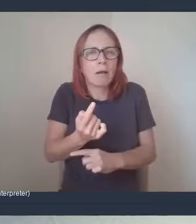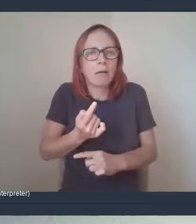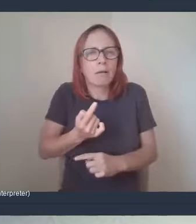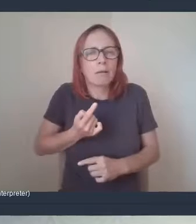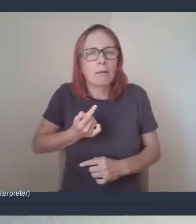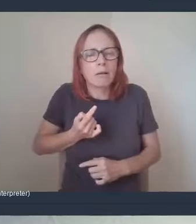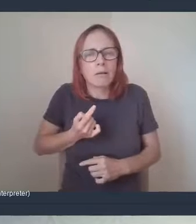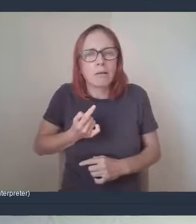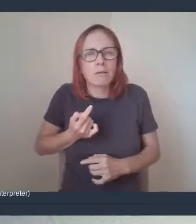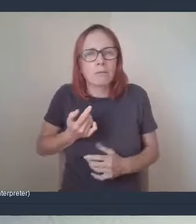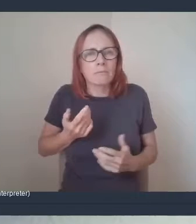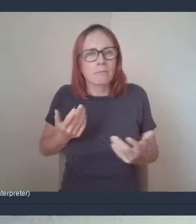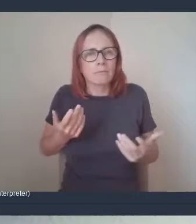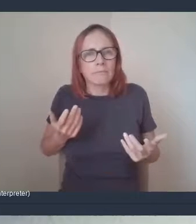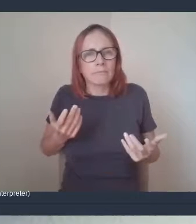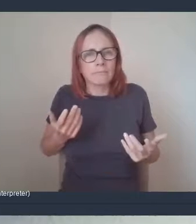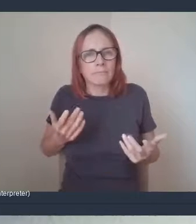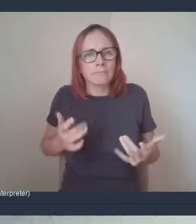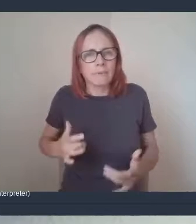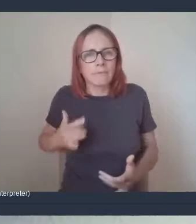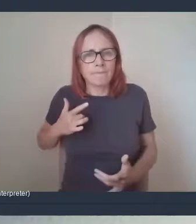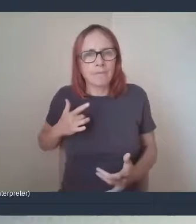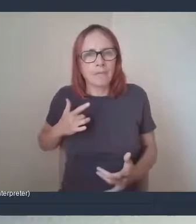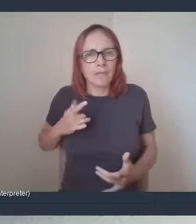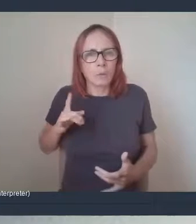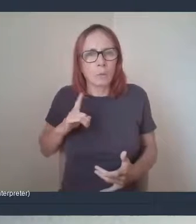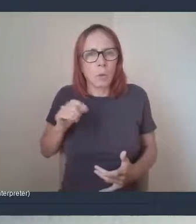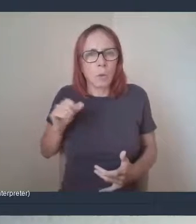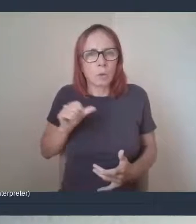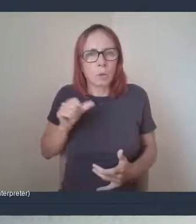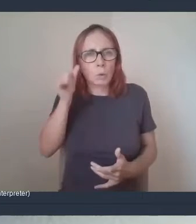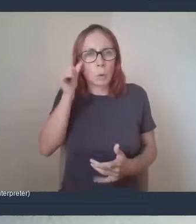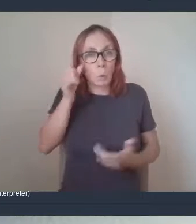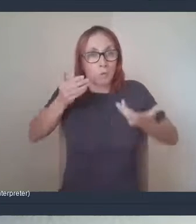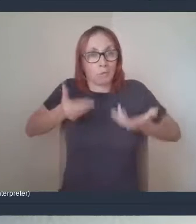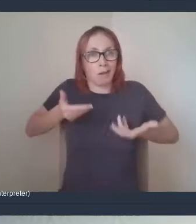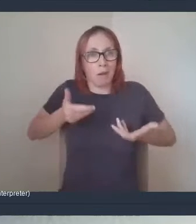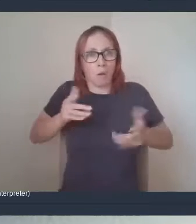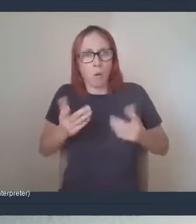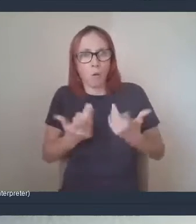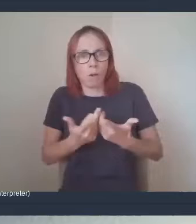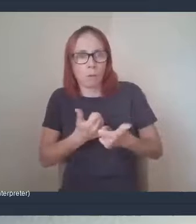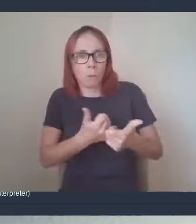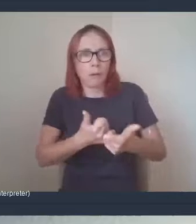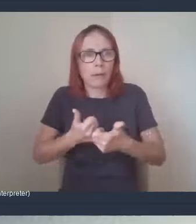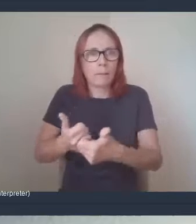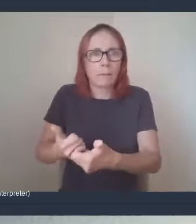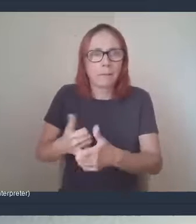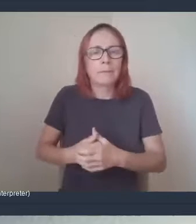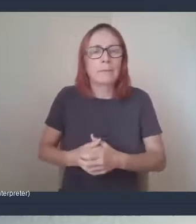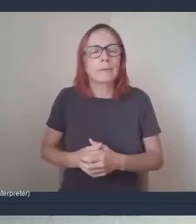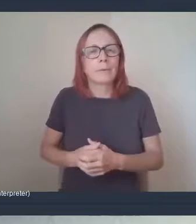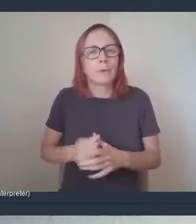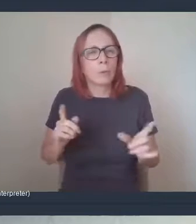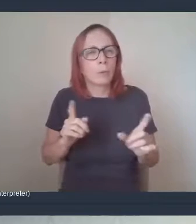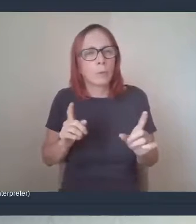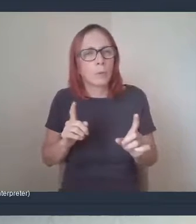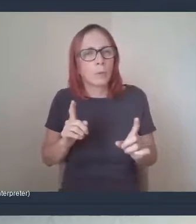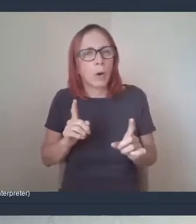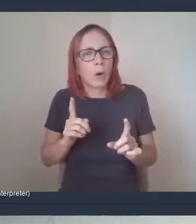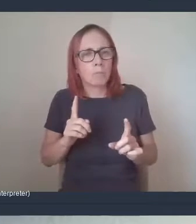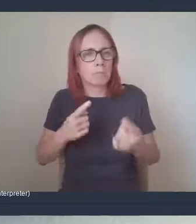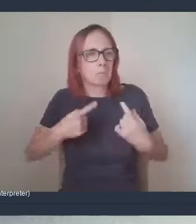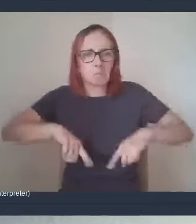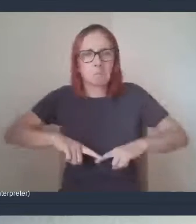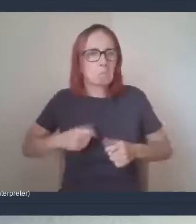anything that is good to know now that can help both your projects? Look in the months ahead. What, why is it helpful? What,